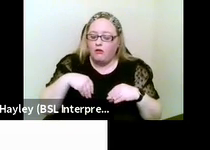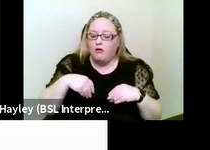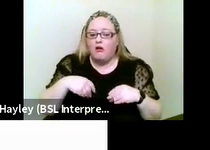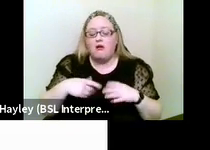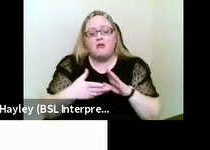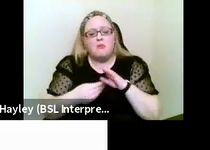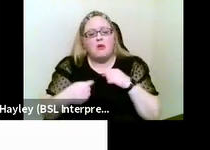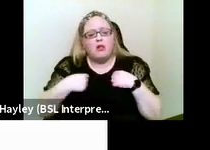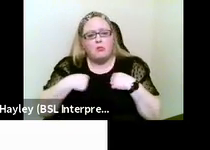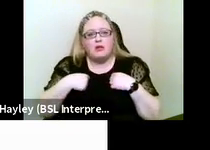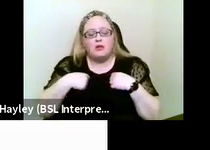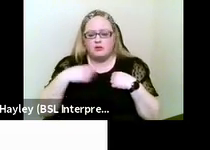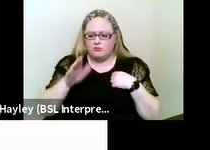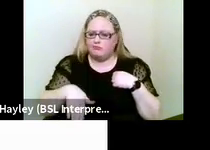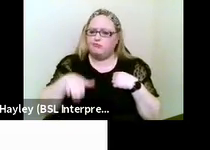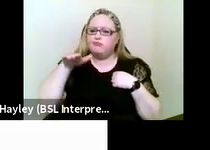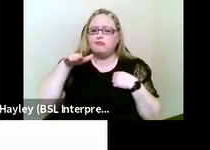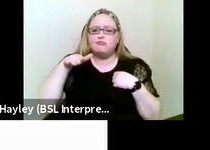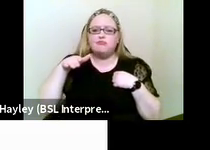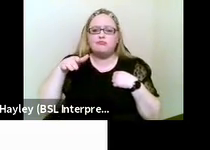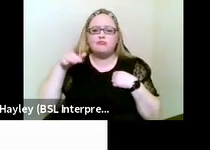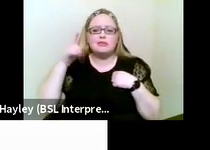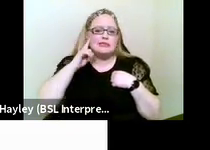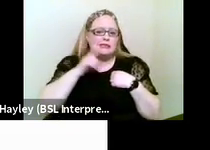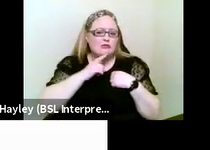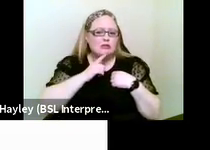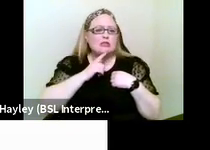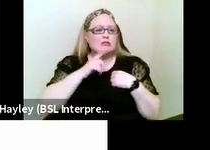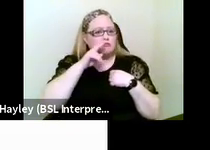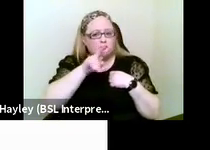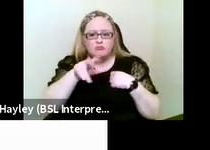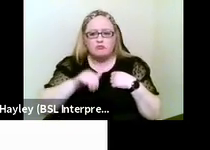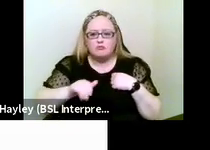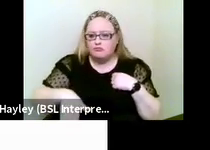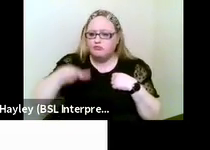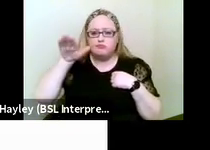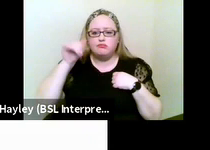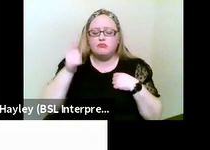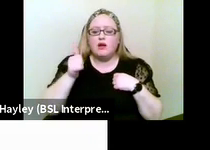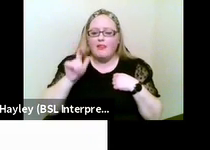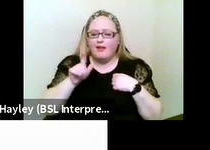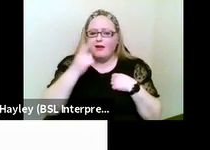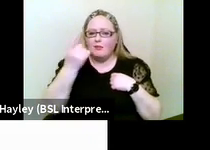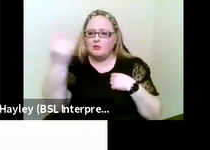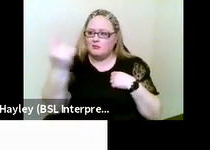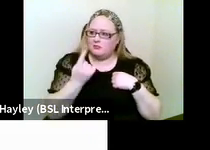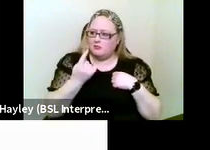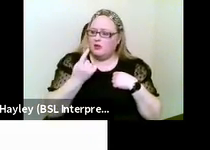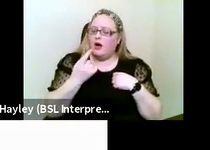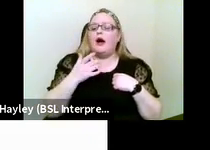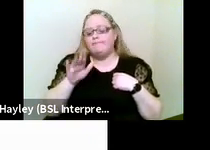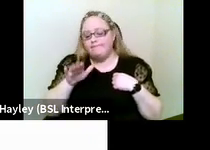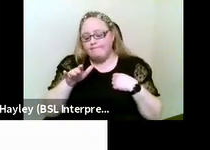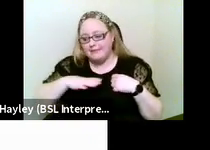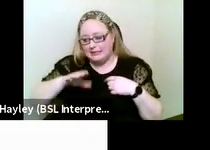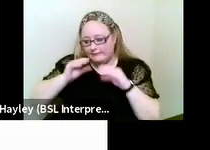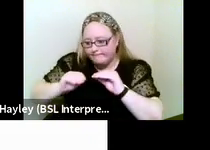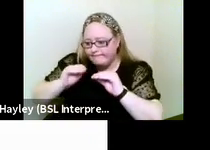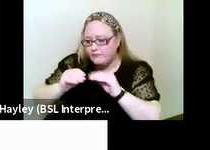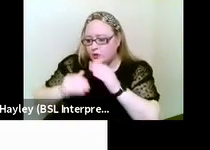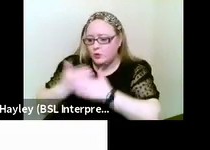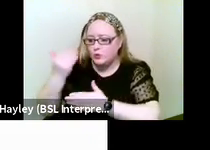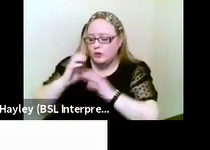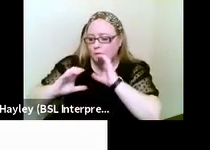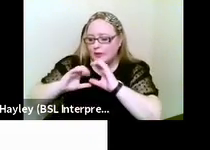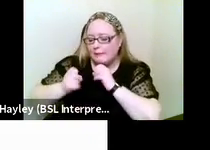world and then somebody comes to me and says, we need to teach you new communication methods, that can be very difficult. And we need to